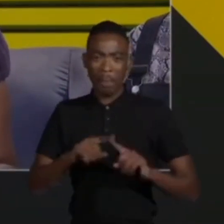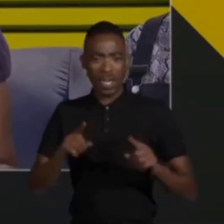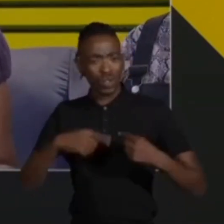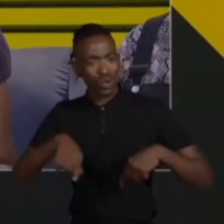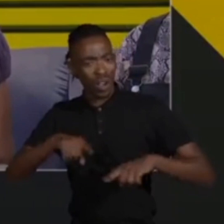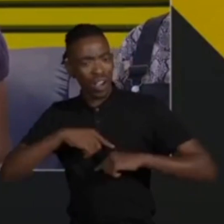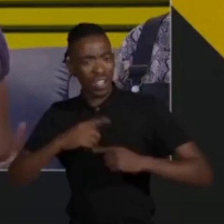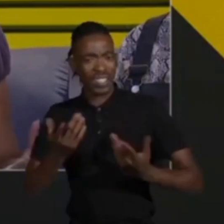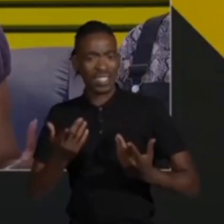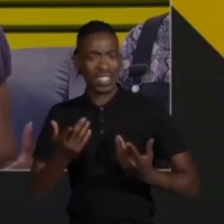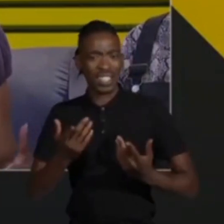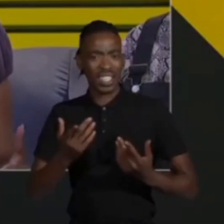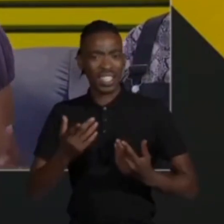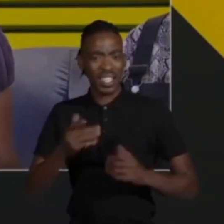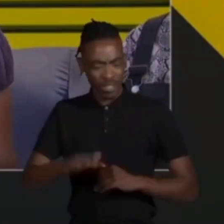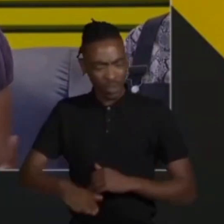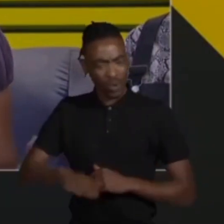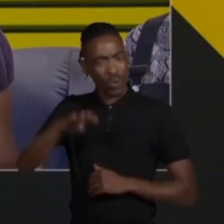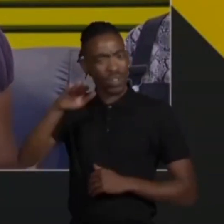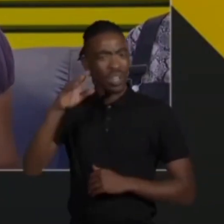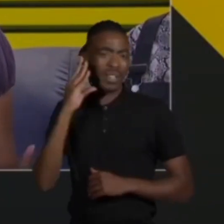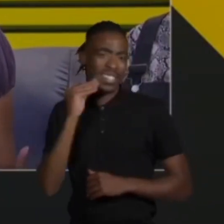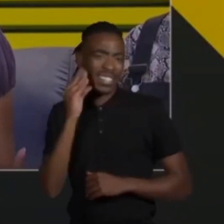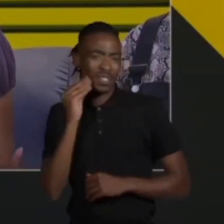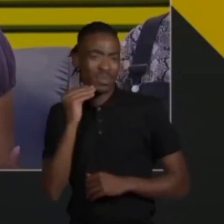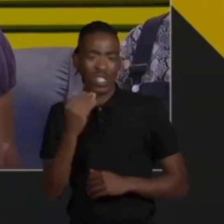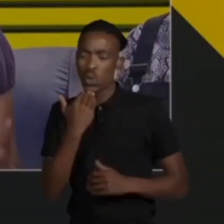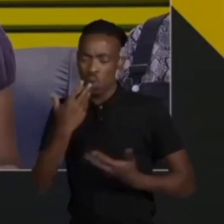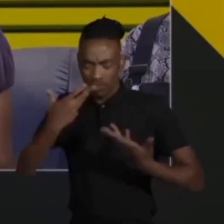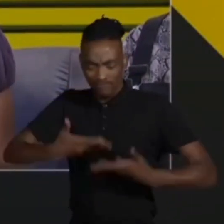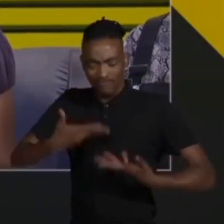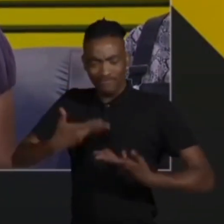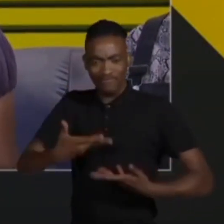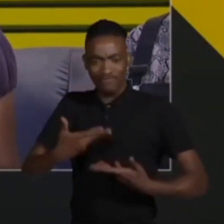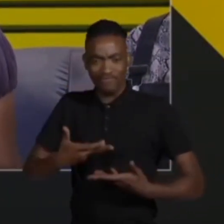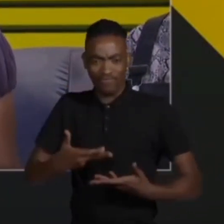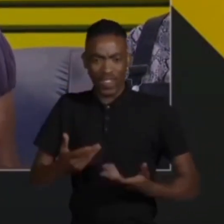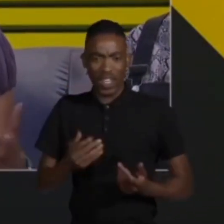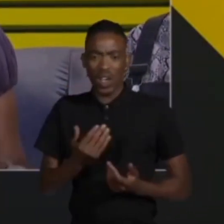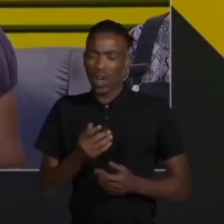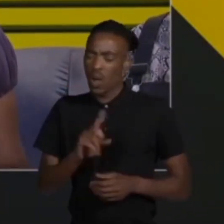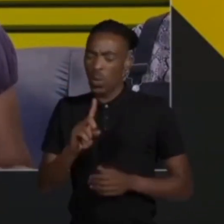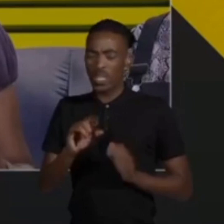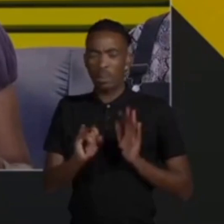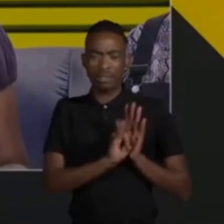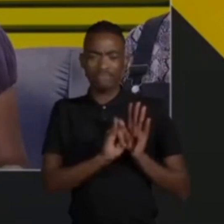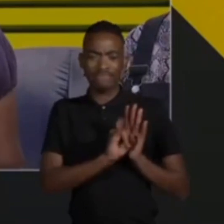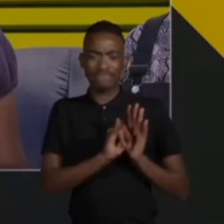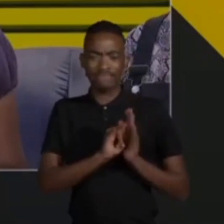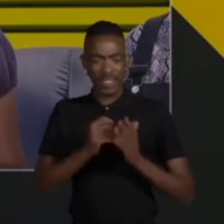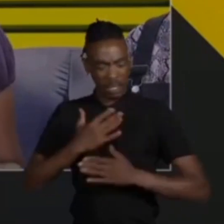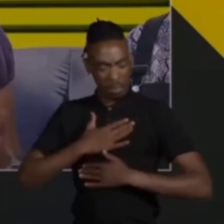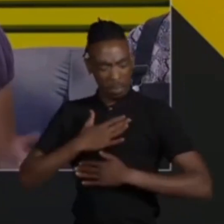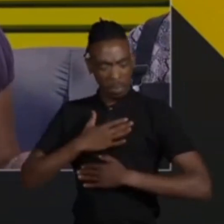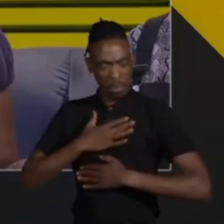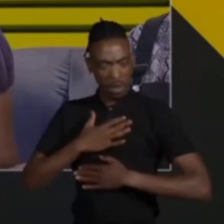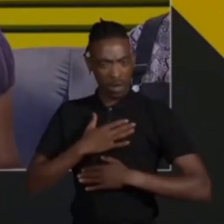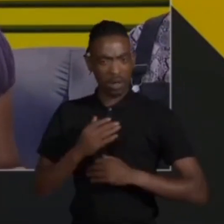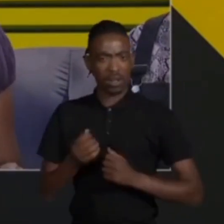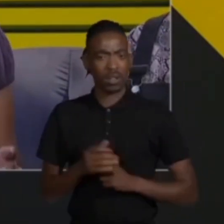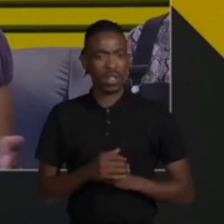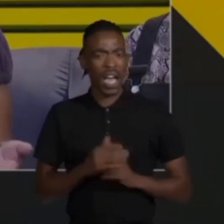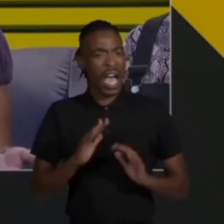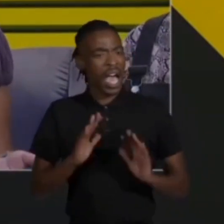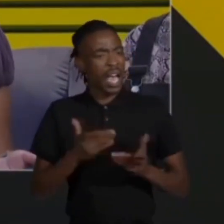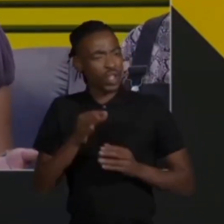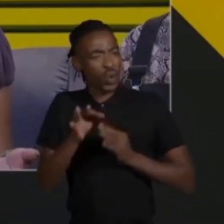it's actually research i'm trying to find out who am i what's my identity what do i like what do i believe how do i want to dress